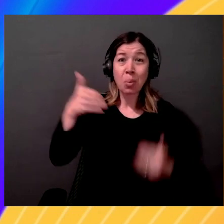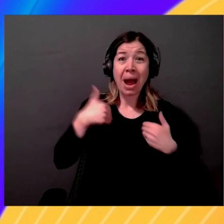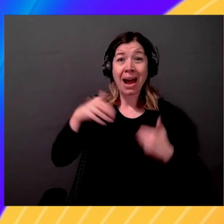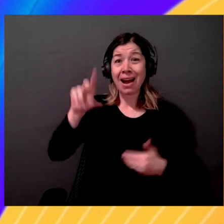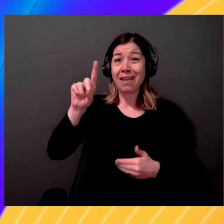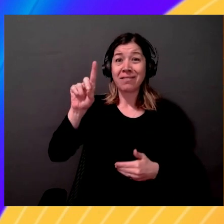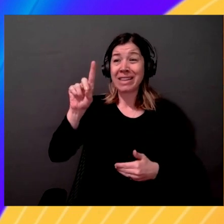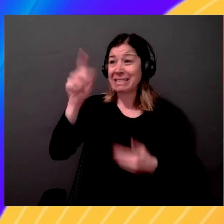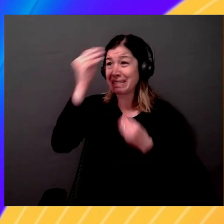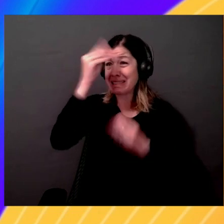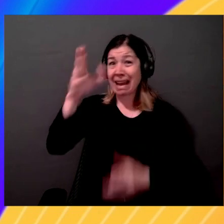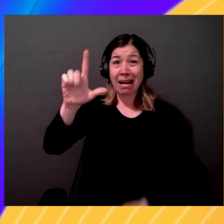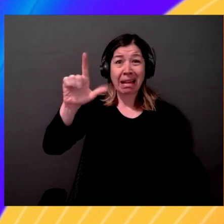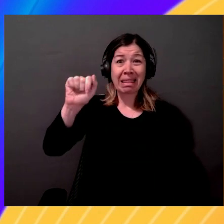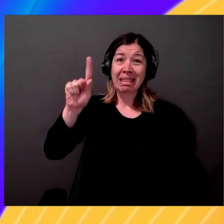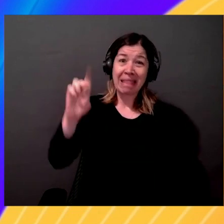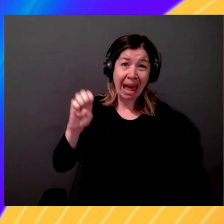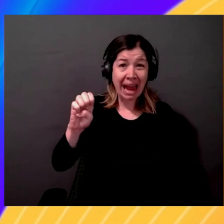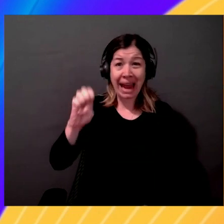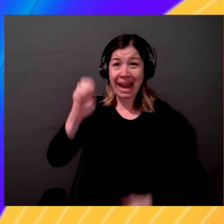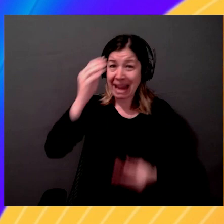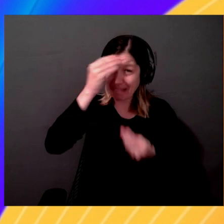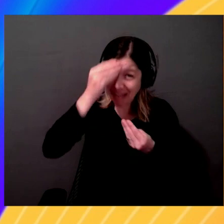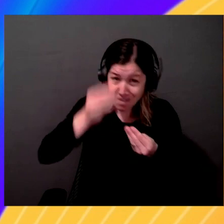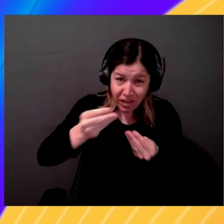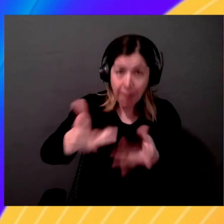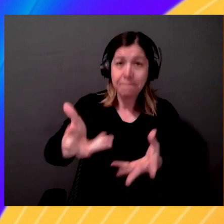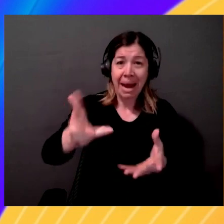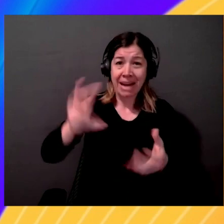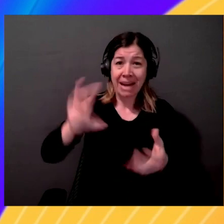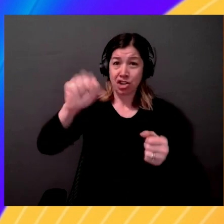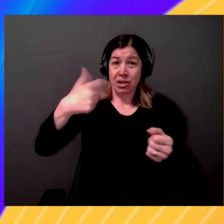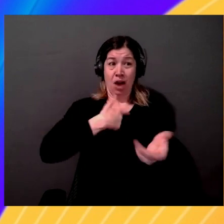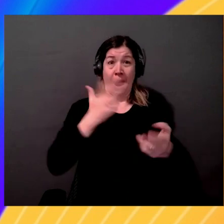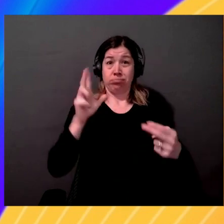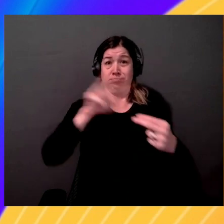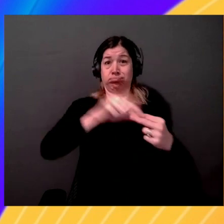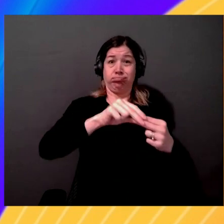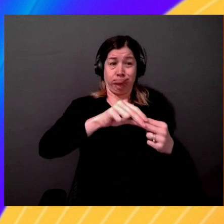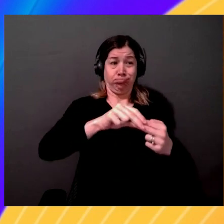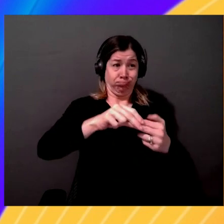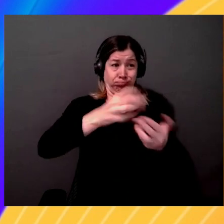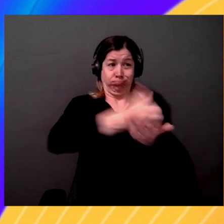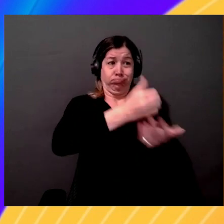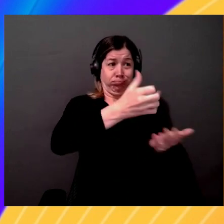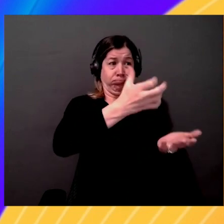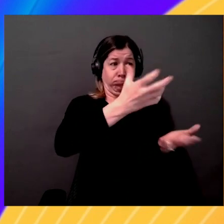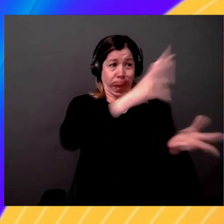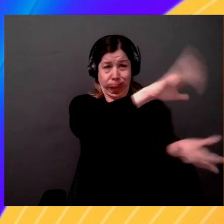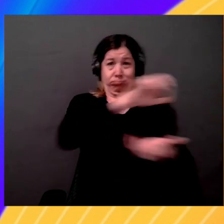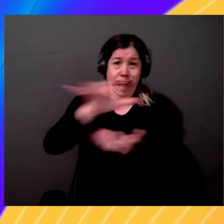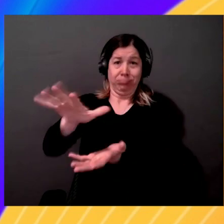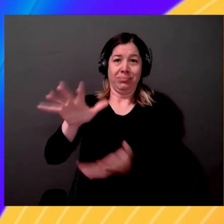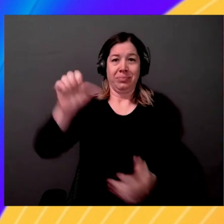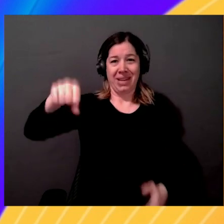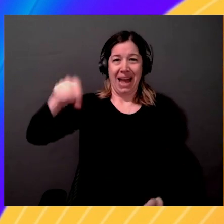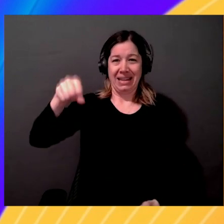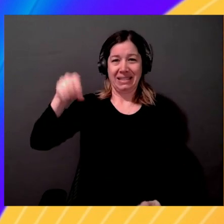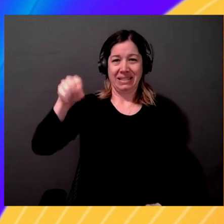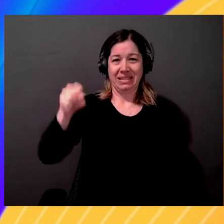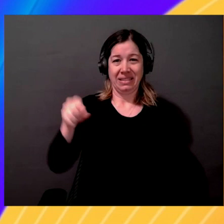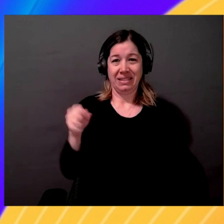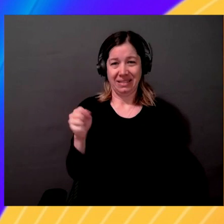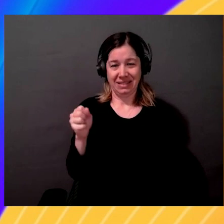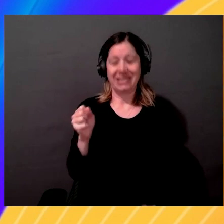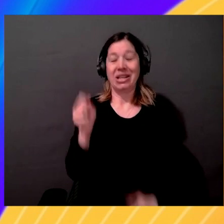Can we tap into it? And Amazon Bedrock's going be like, absolutely, let's do it, right? Absolutely. Okay, so we have about a minute and 30 seconds left.